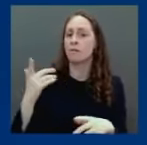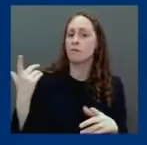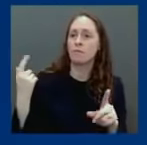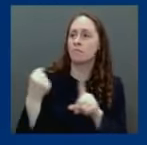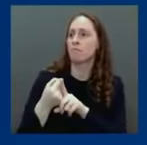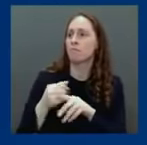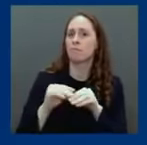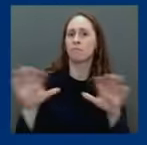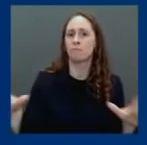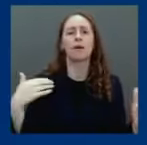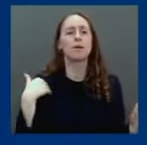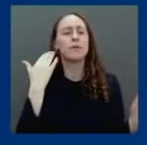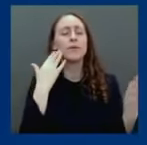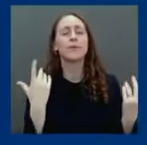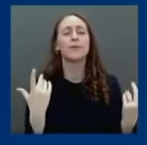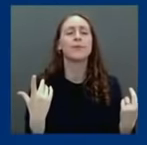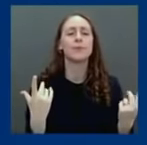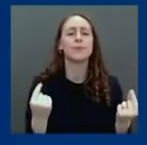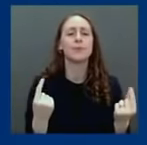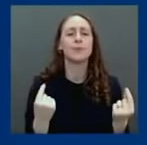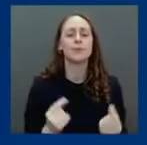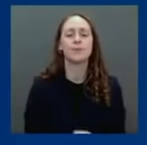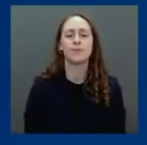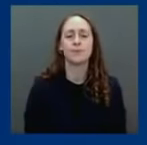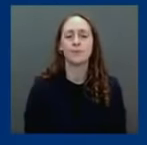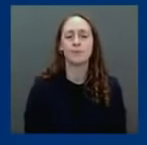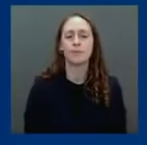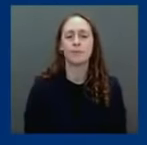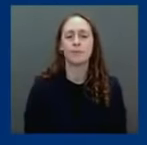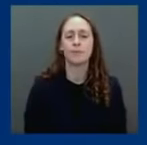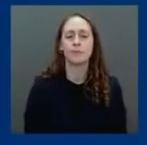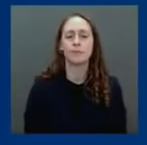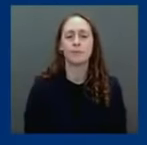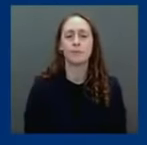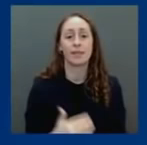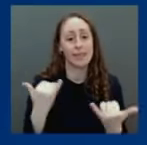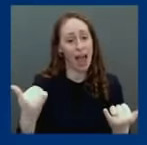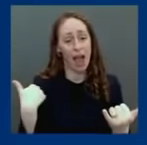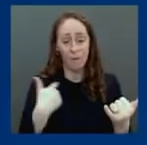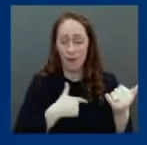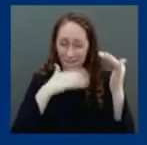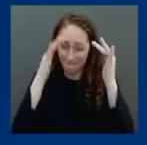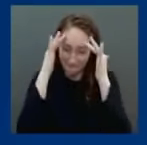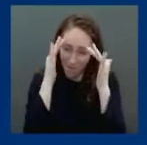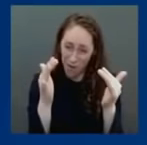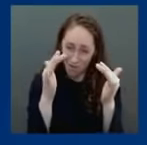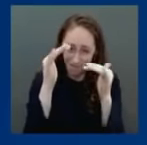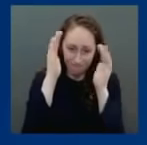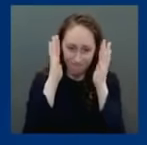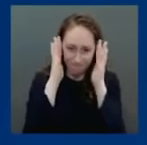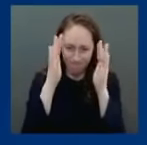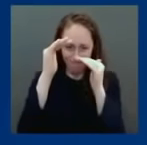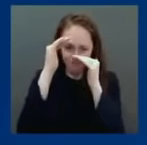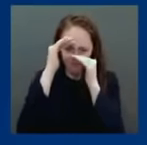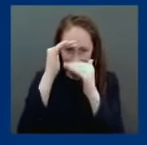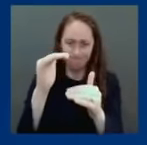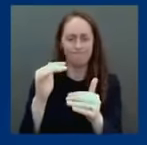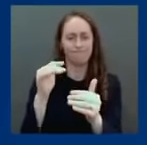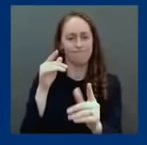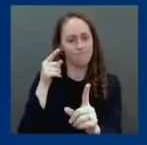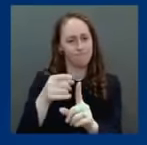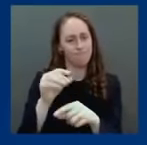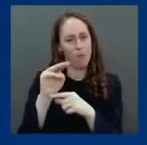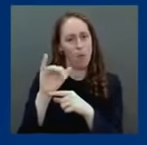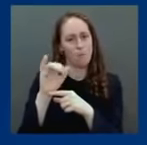is 100 percent on fighting Omicron and COVID. And while cases are coming down, the hospitalizations, as we discussed, are